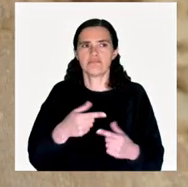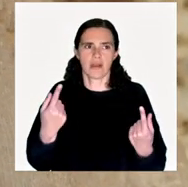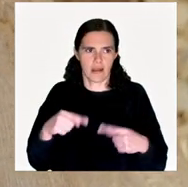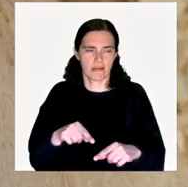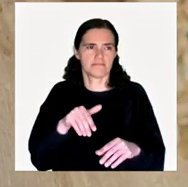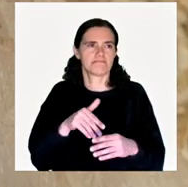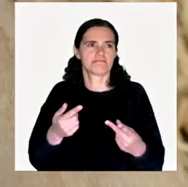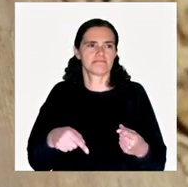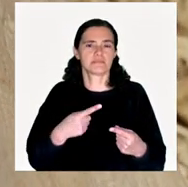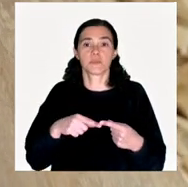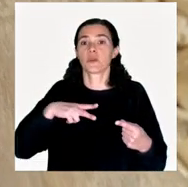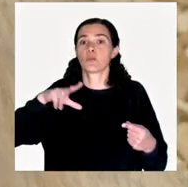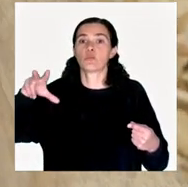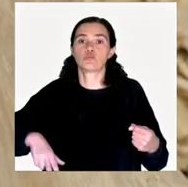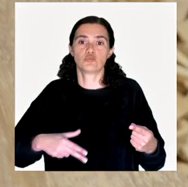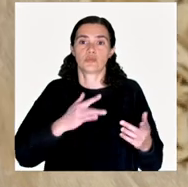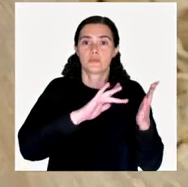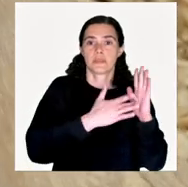have the history of, again,